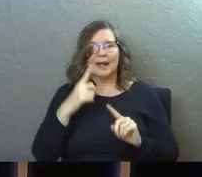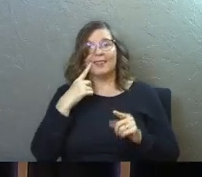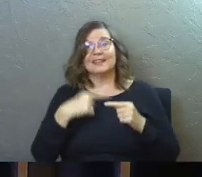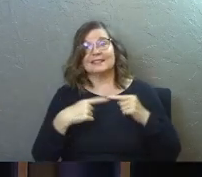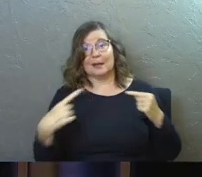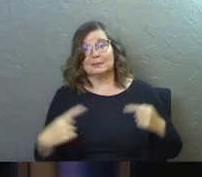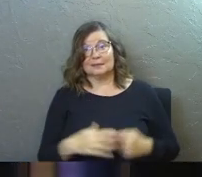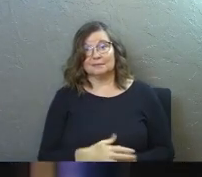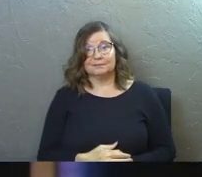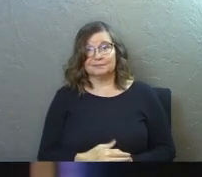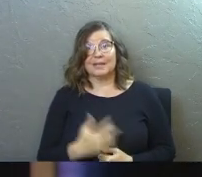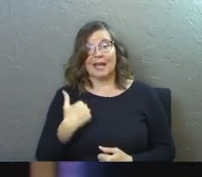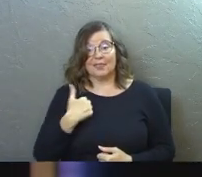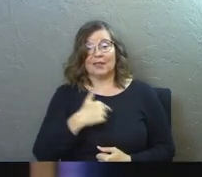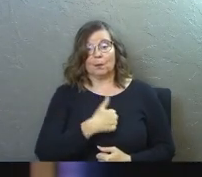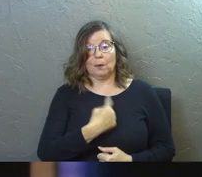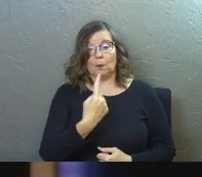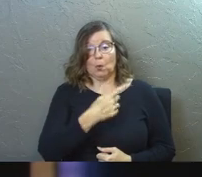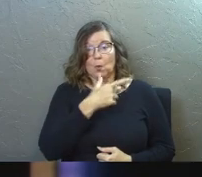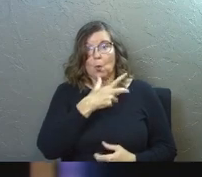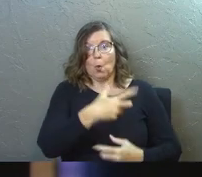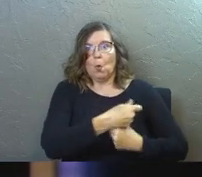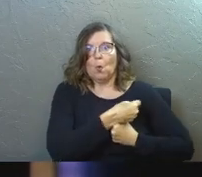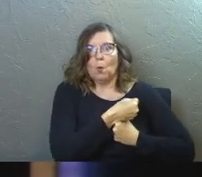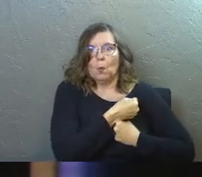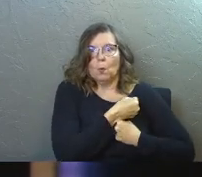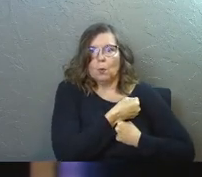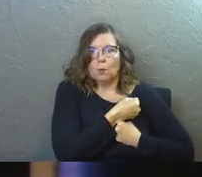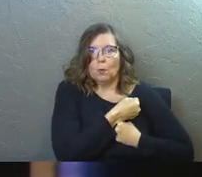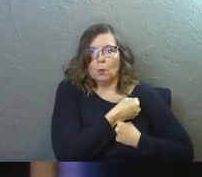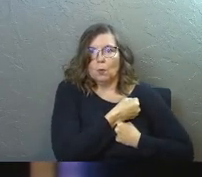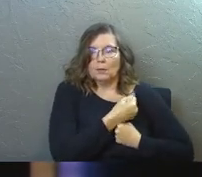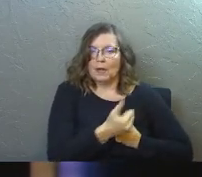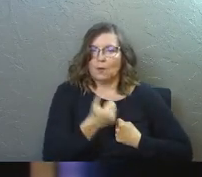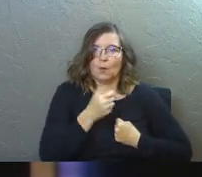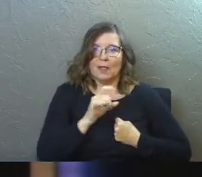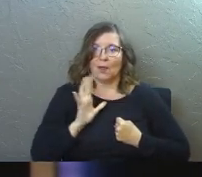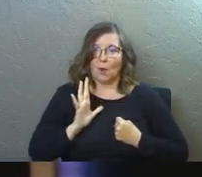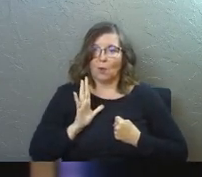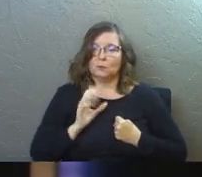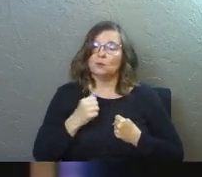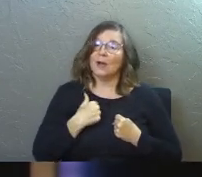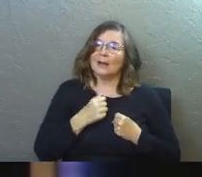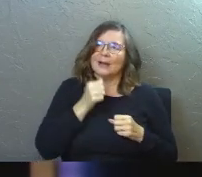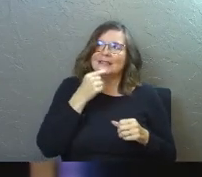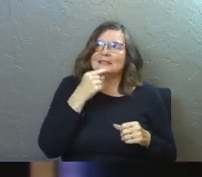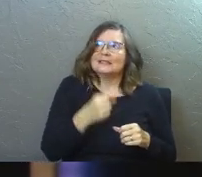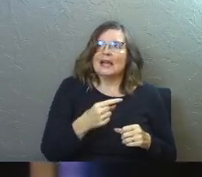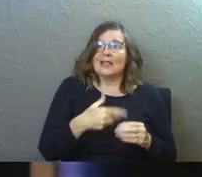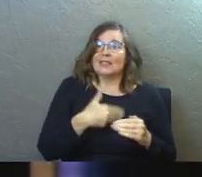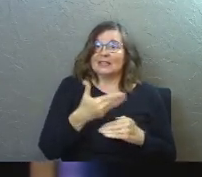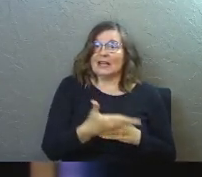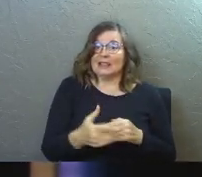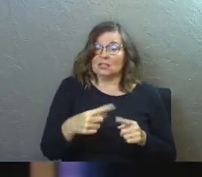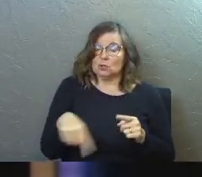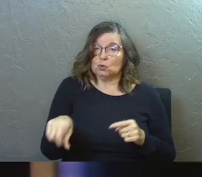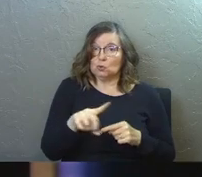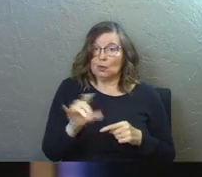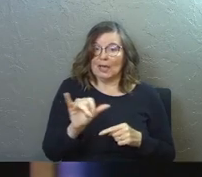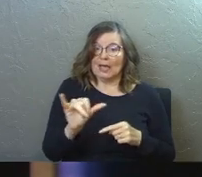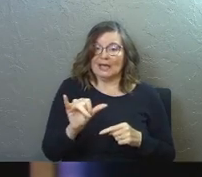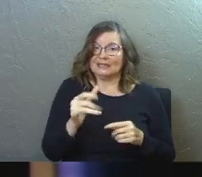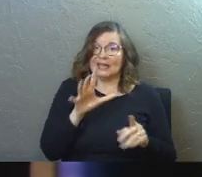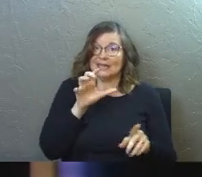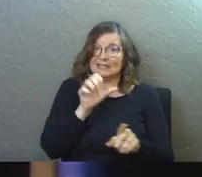opposite. I think we're the ones that are holding on. And so I'm not going to say these next things to you